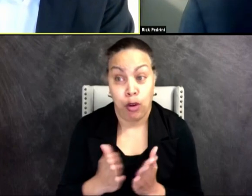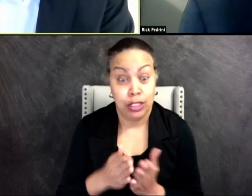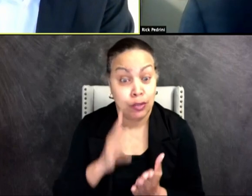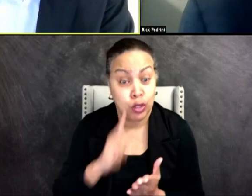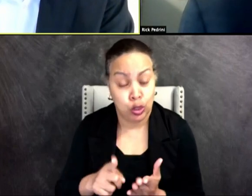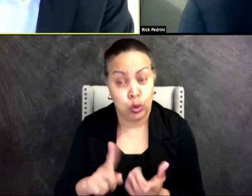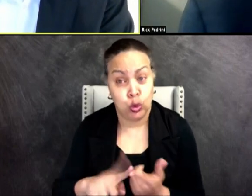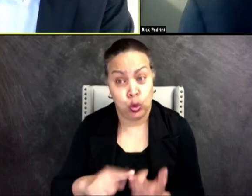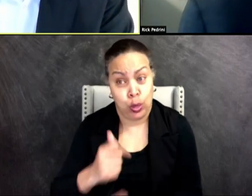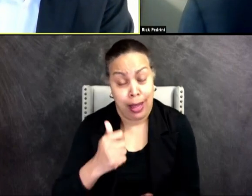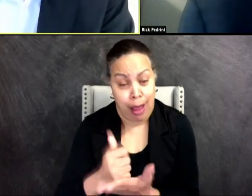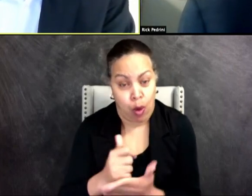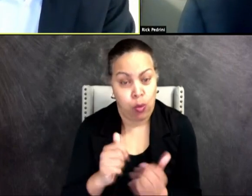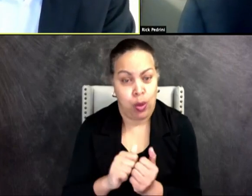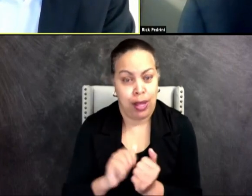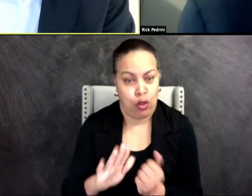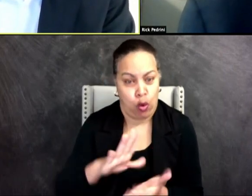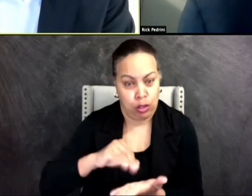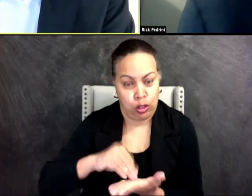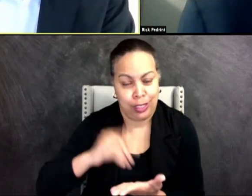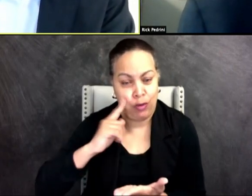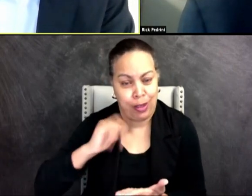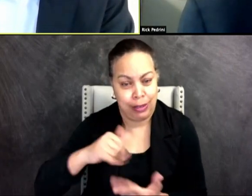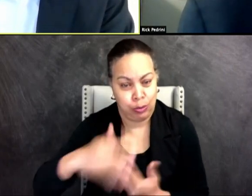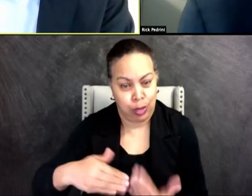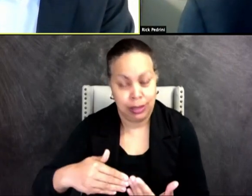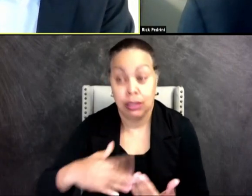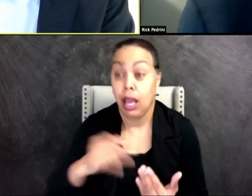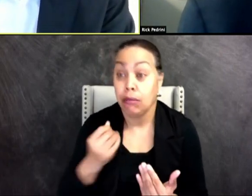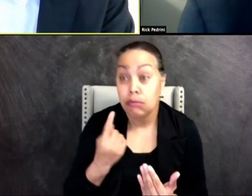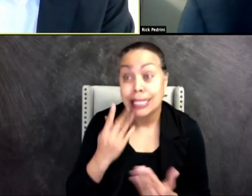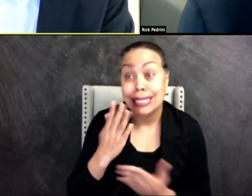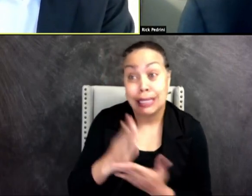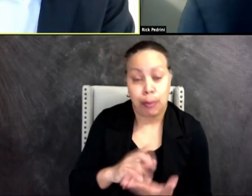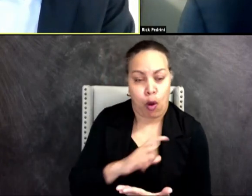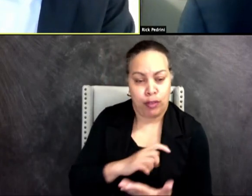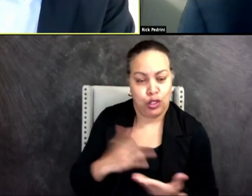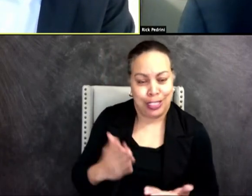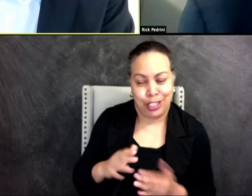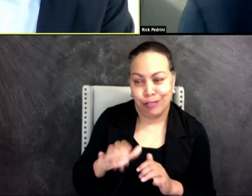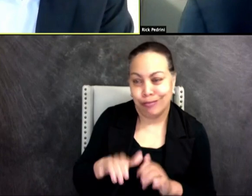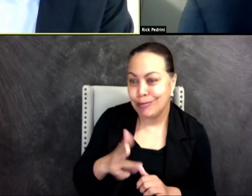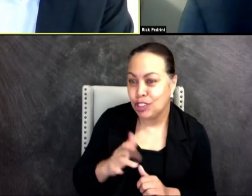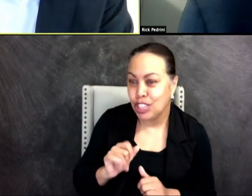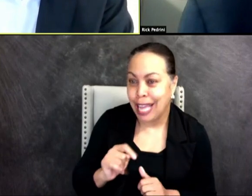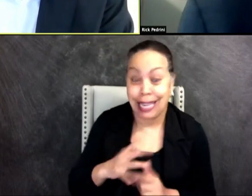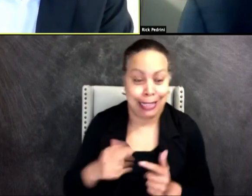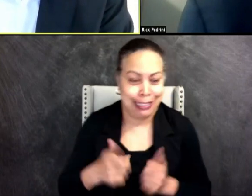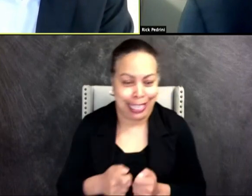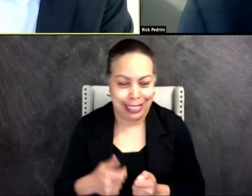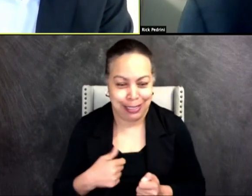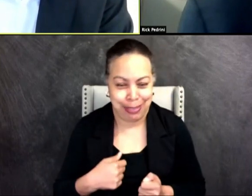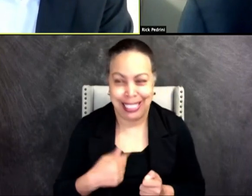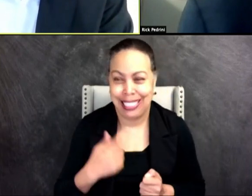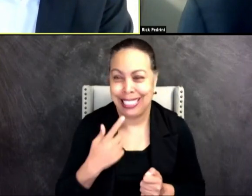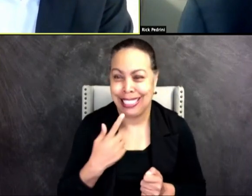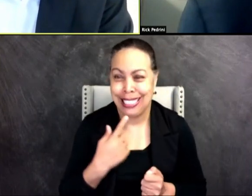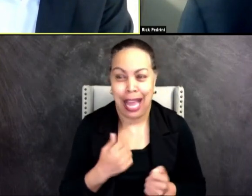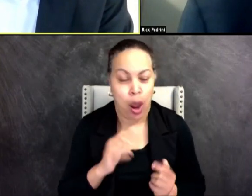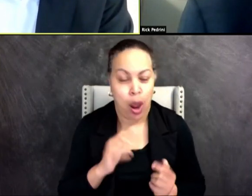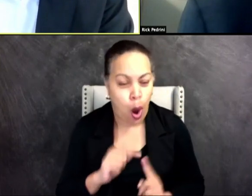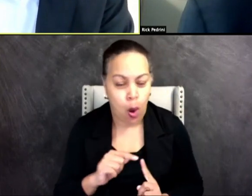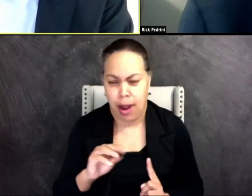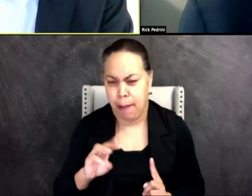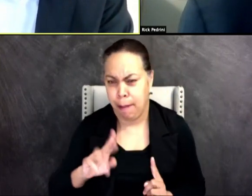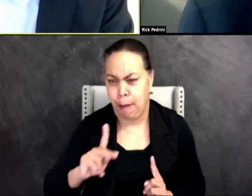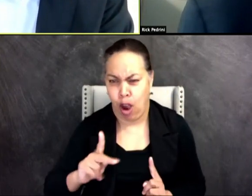this process. I want to acknowledge some police officers who are on the call, who are in the chat and even texting me like Mark Conrad, a former state police